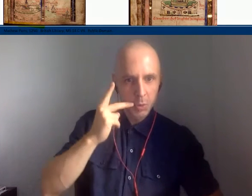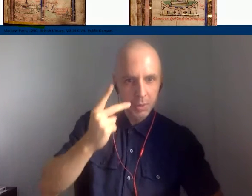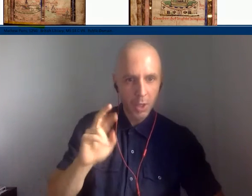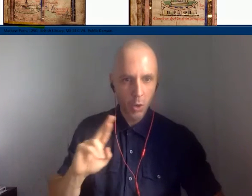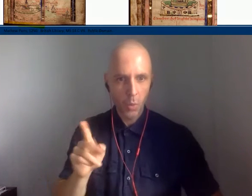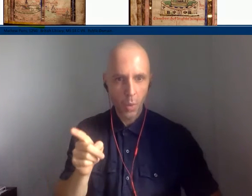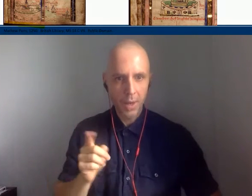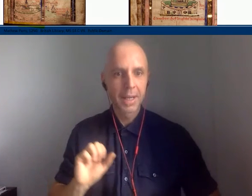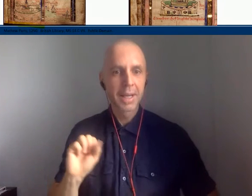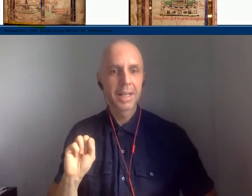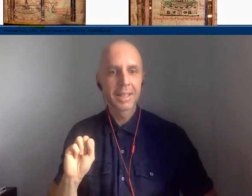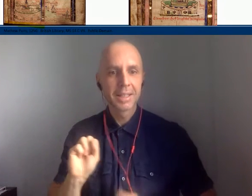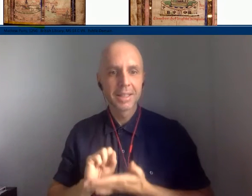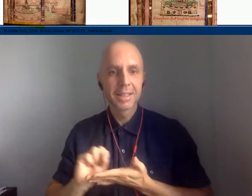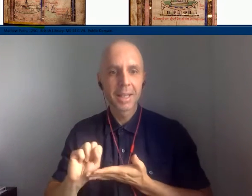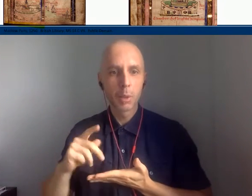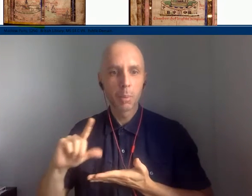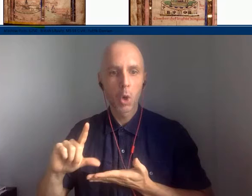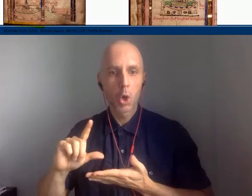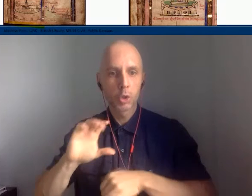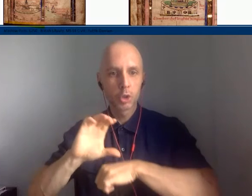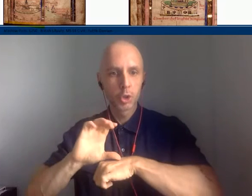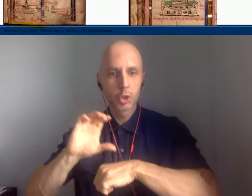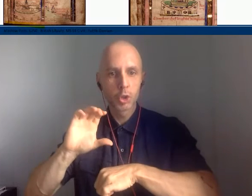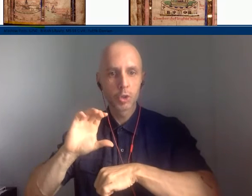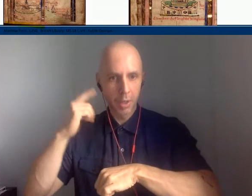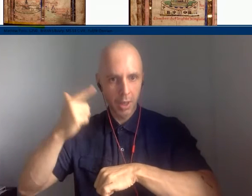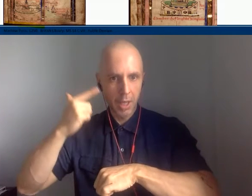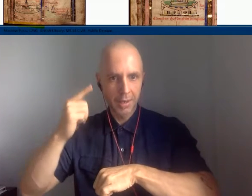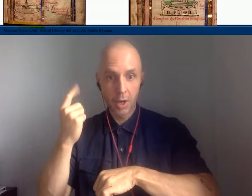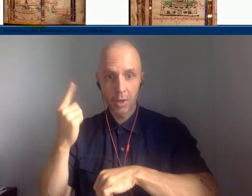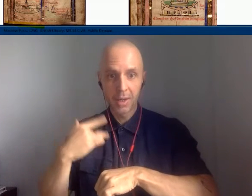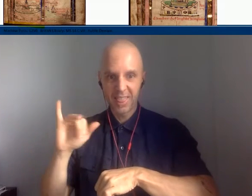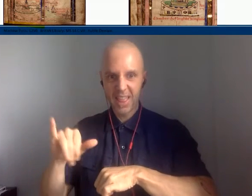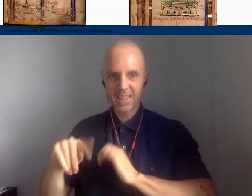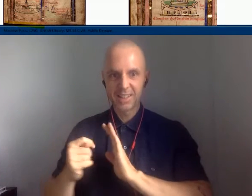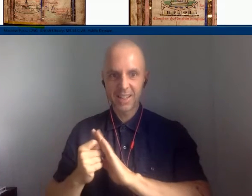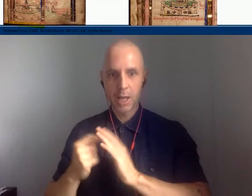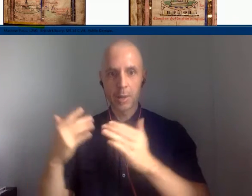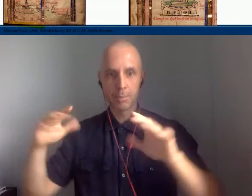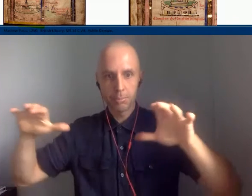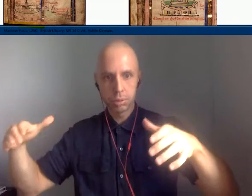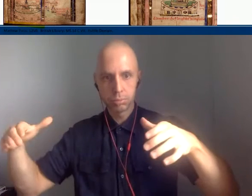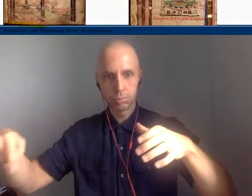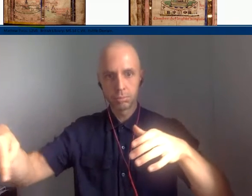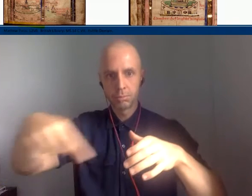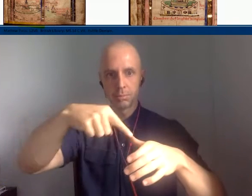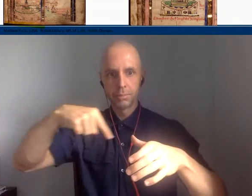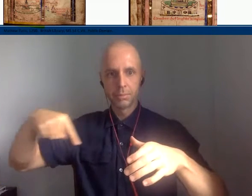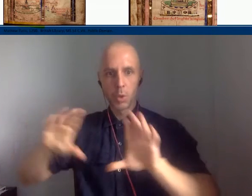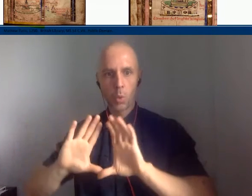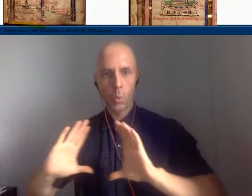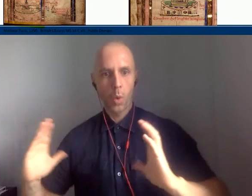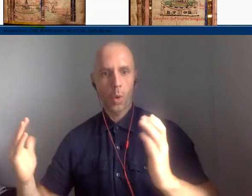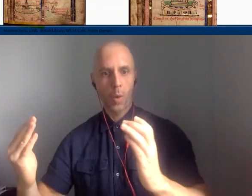the centre, surrounded by a great wall, and of course London was a walled city. The map then goes up,